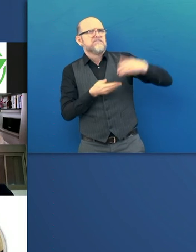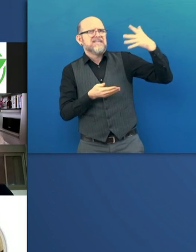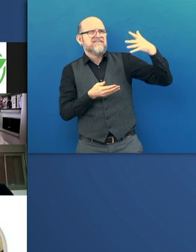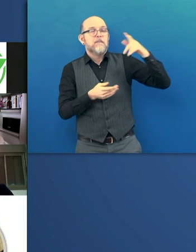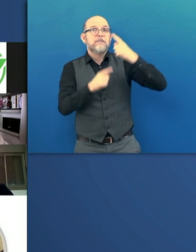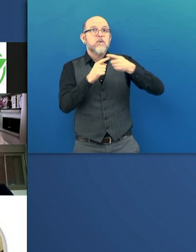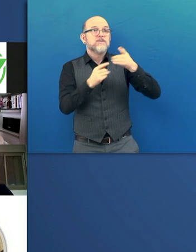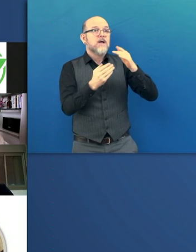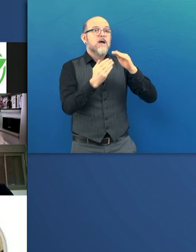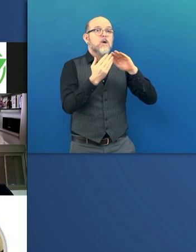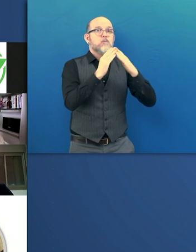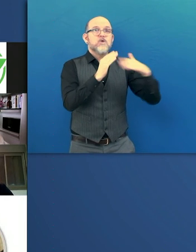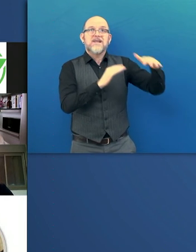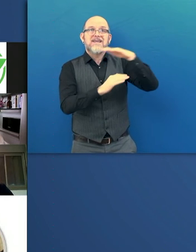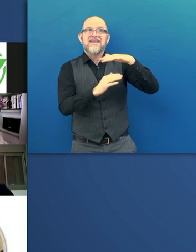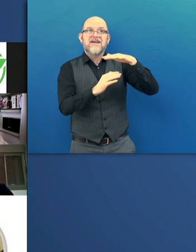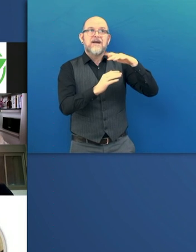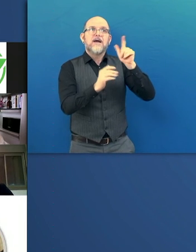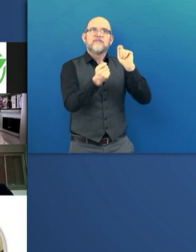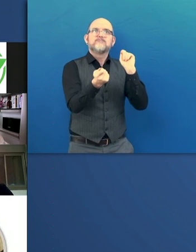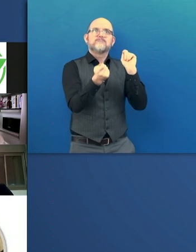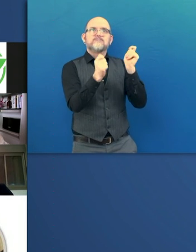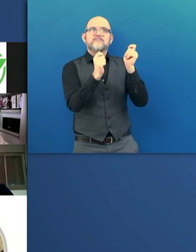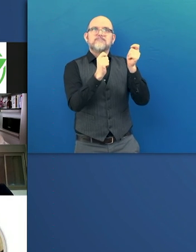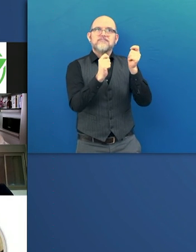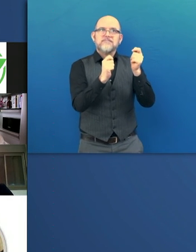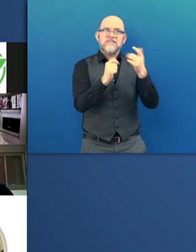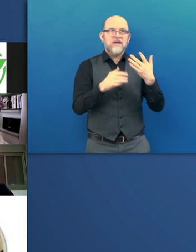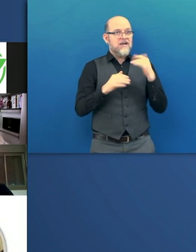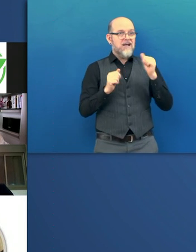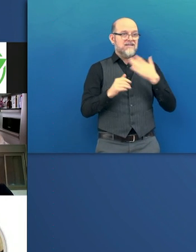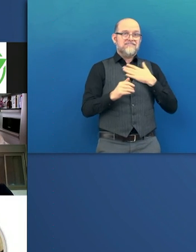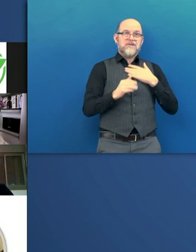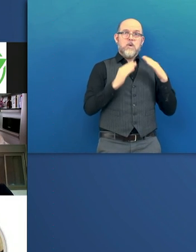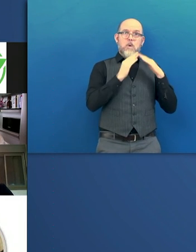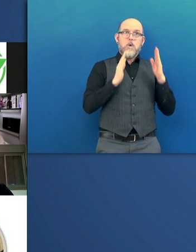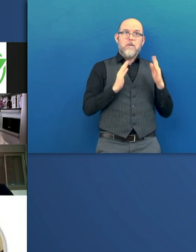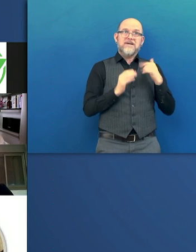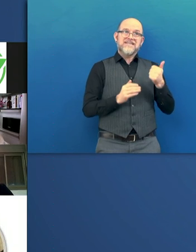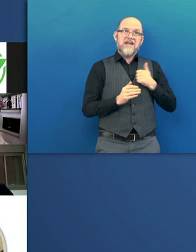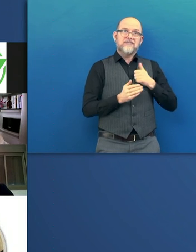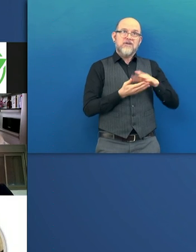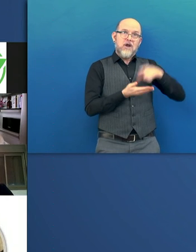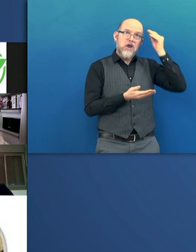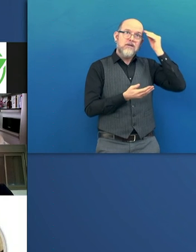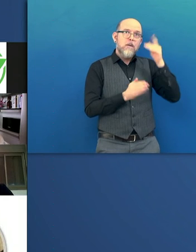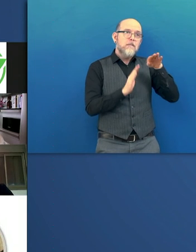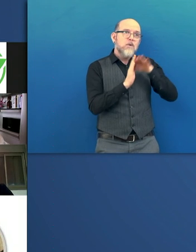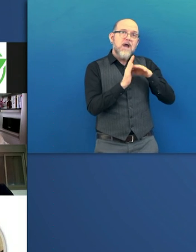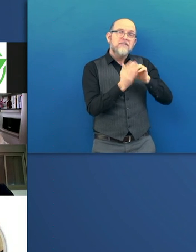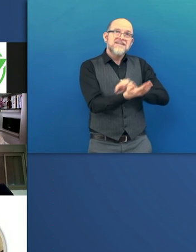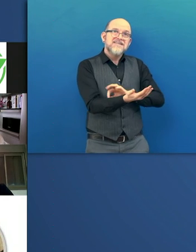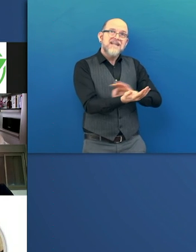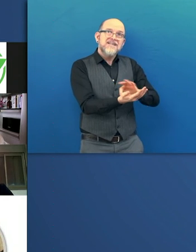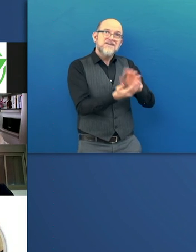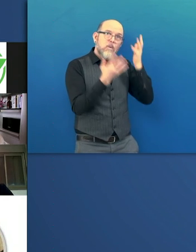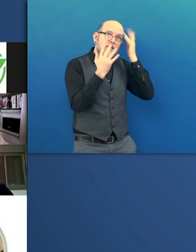self-service at home. And it is trusted by neurologists, it provides continuous improvement. We have completed